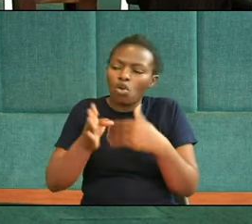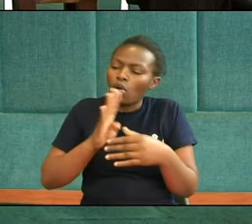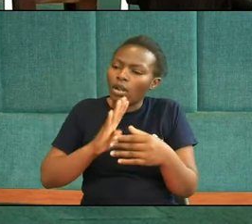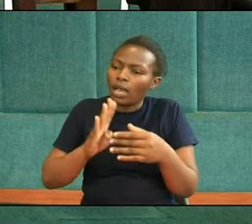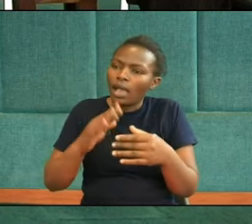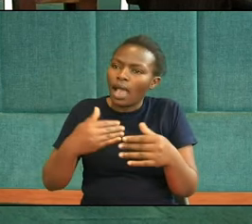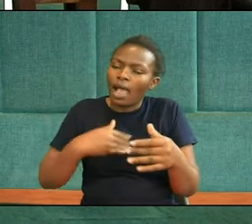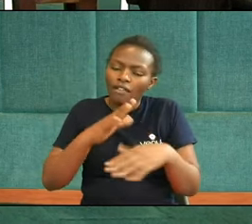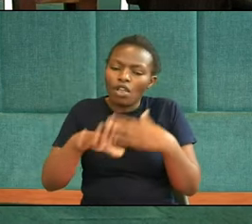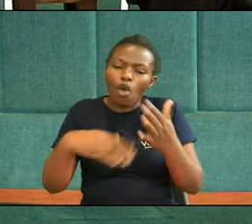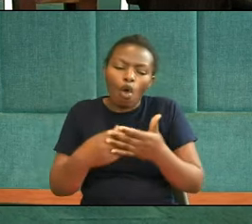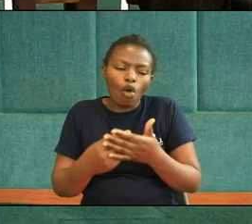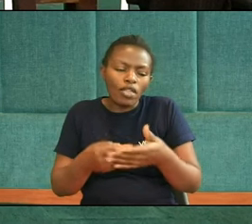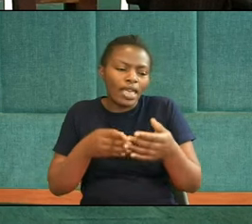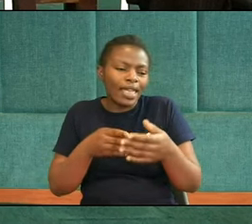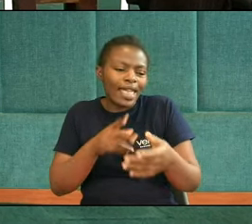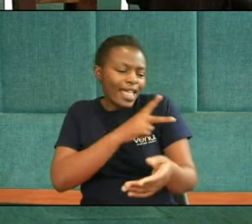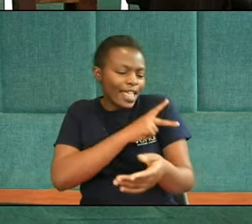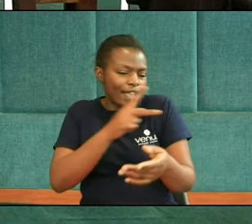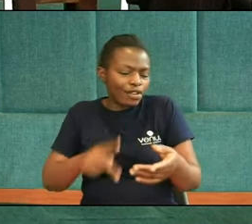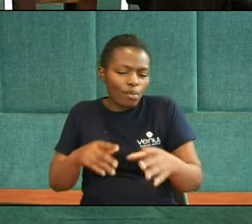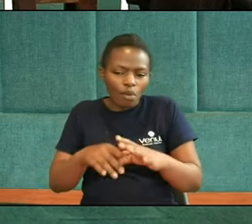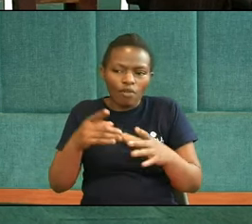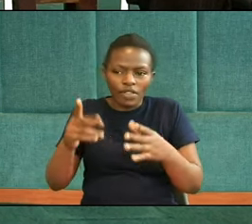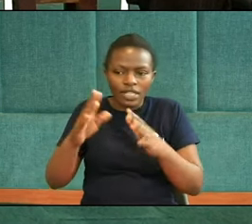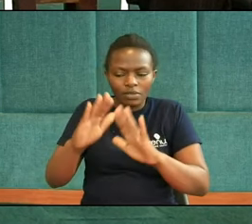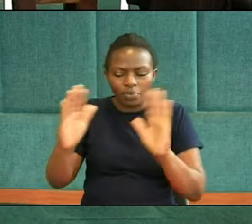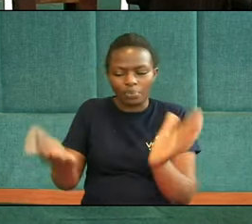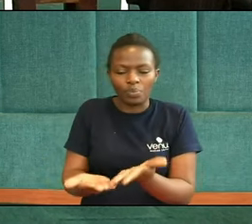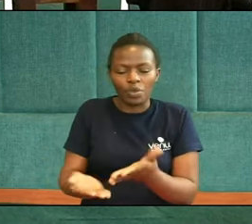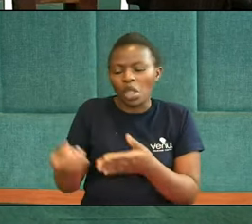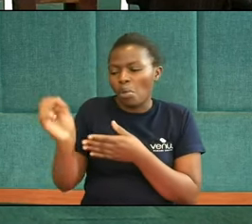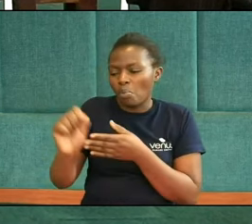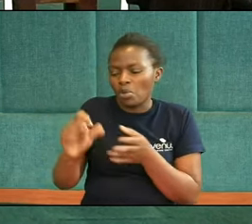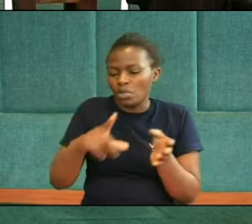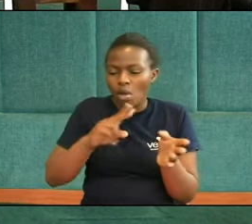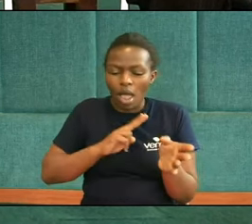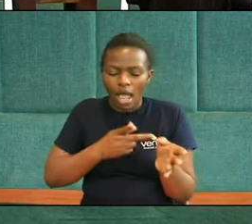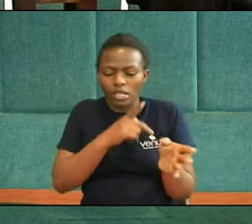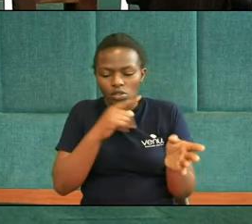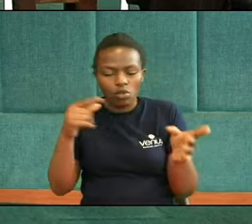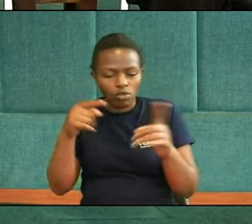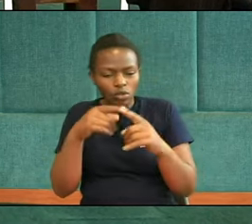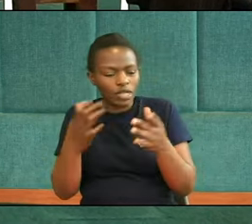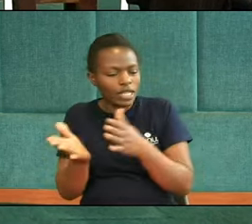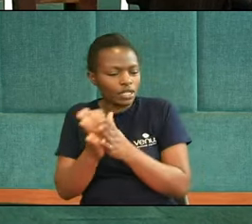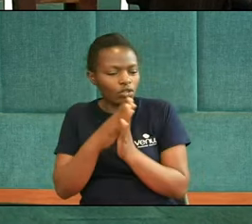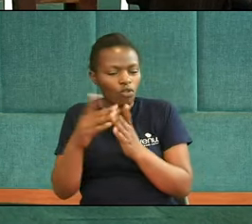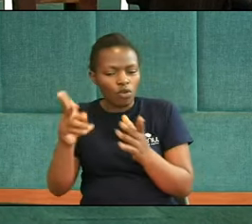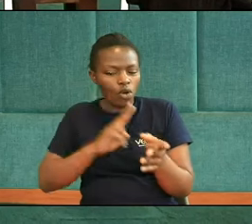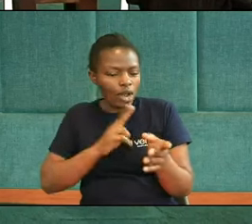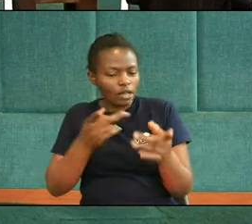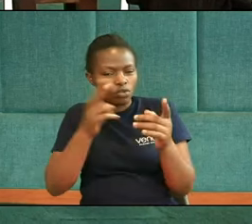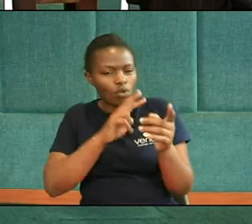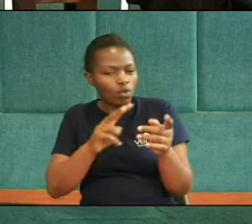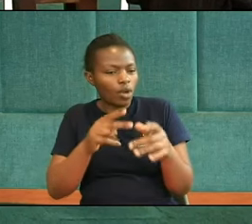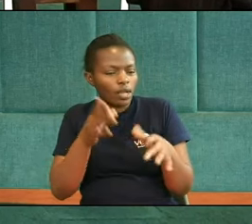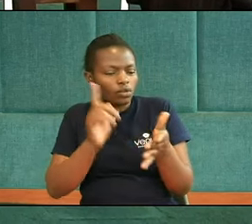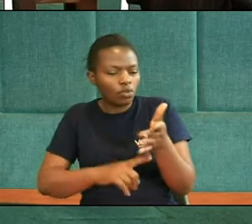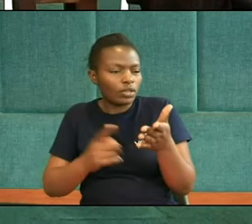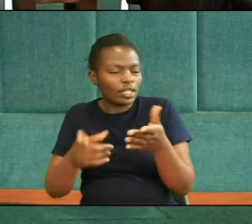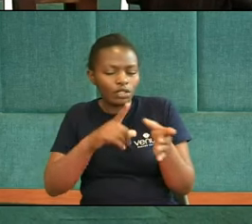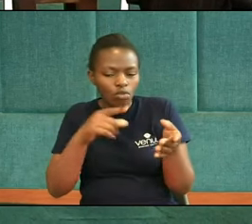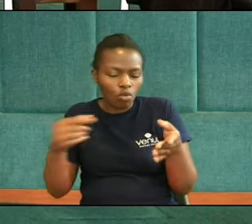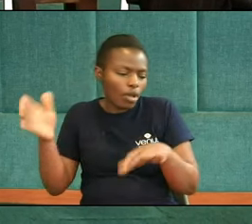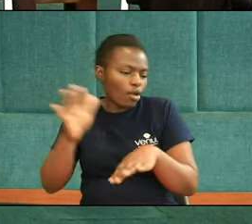reigns of this world Right? And perhaps maybe we can just jump into the story Just for us to have a look at Precisely what is